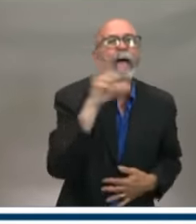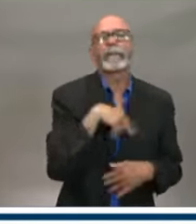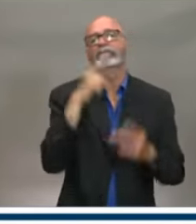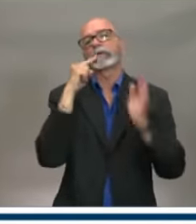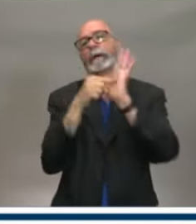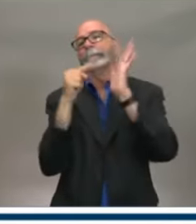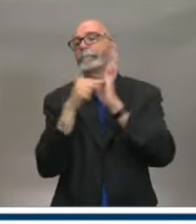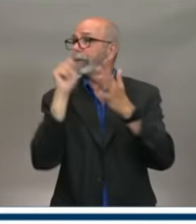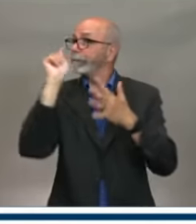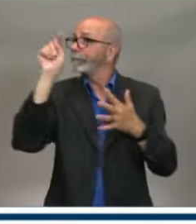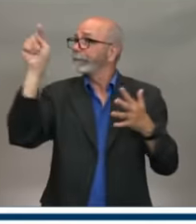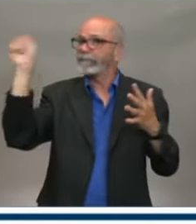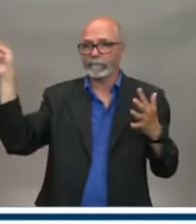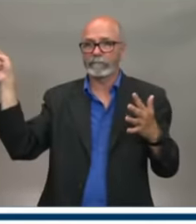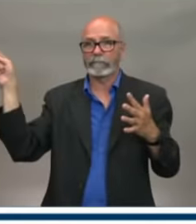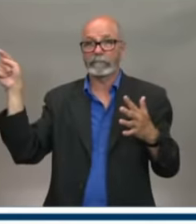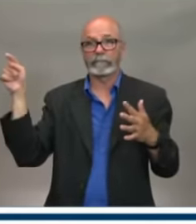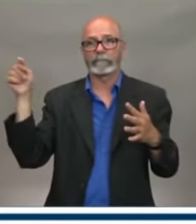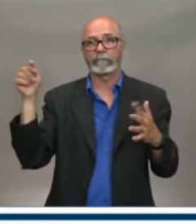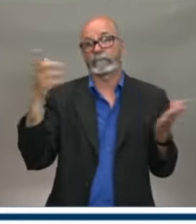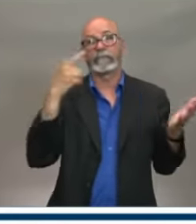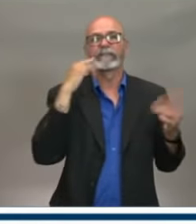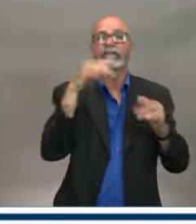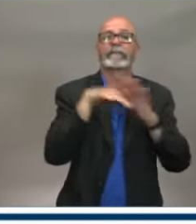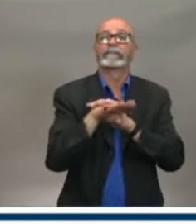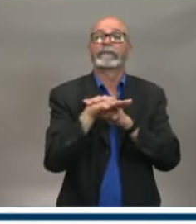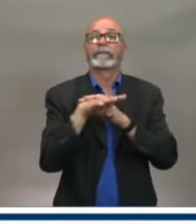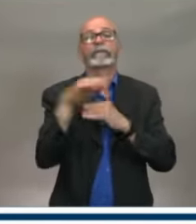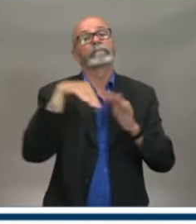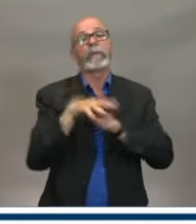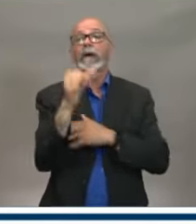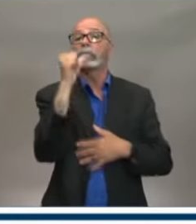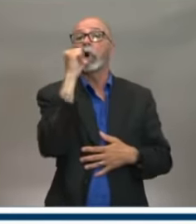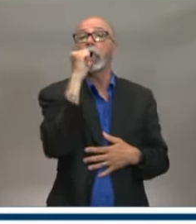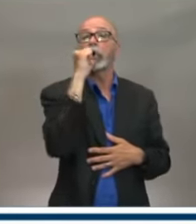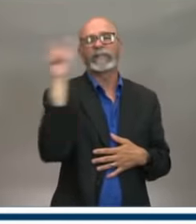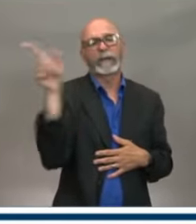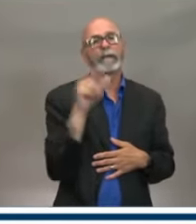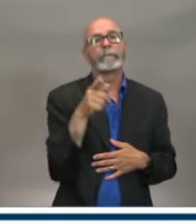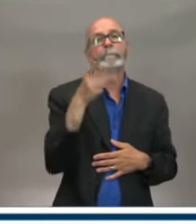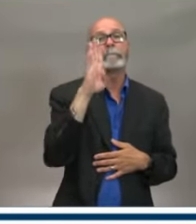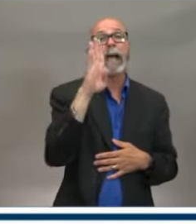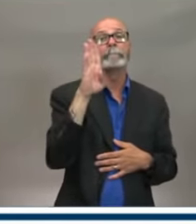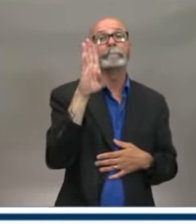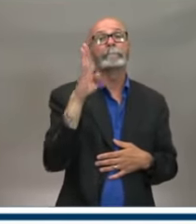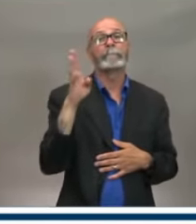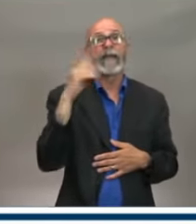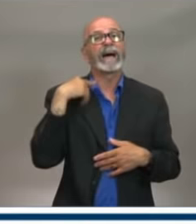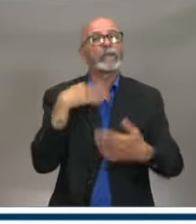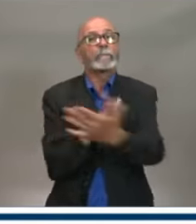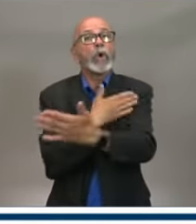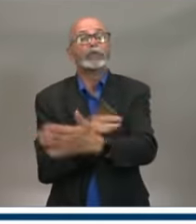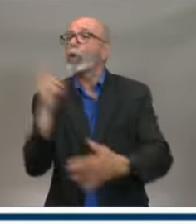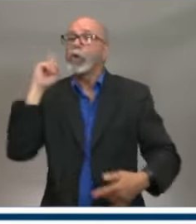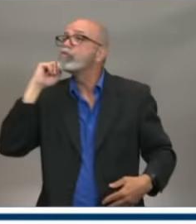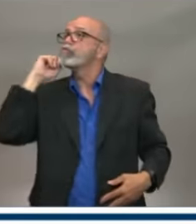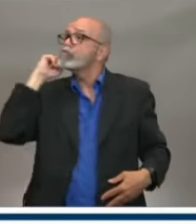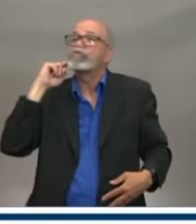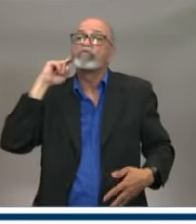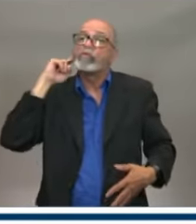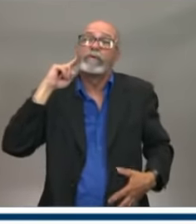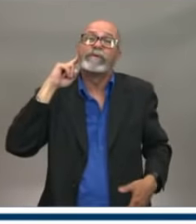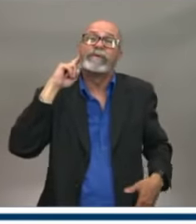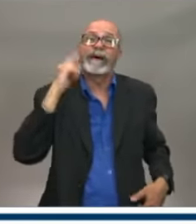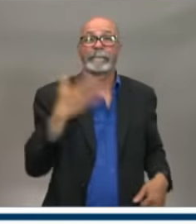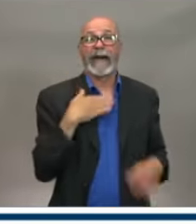allowed at the local tavern? It seems to be that there's a limit of five in my house, but I can go meet someone that's not